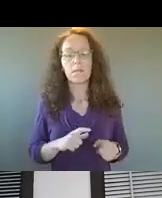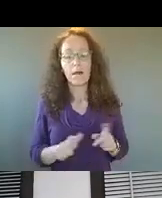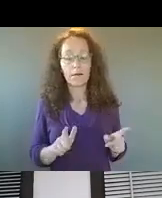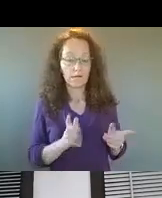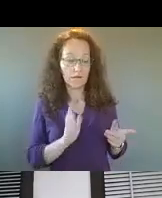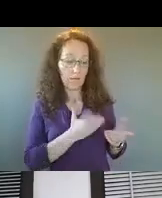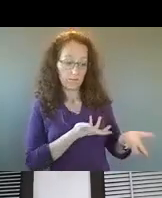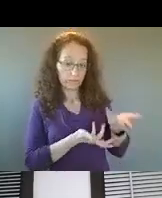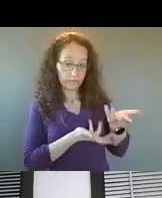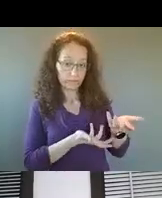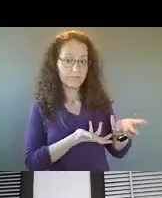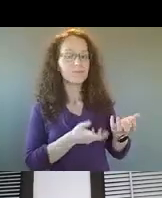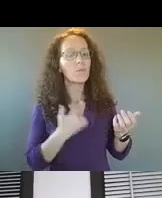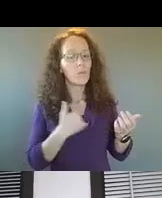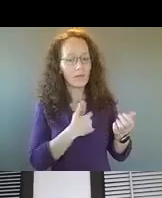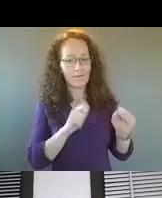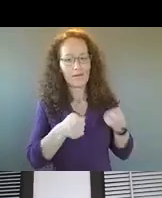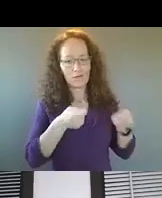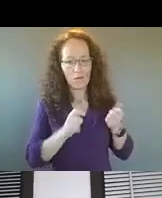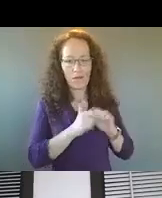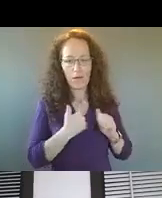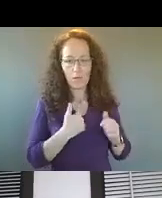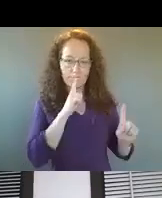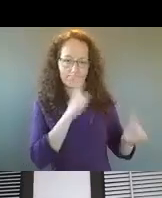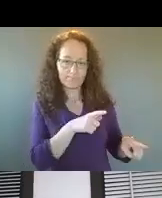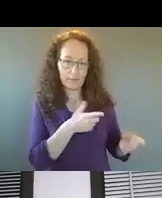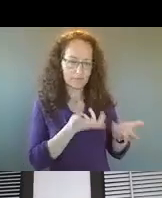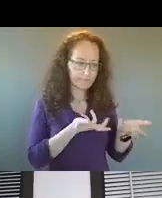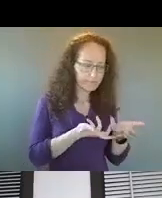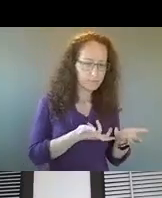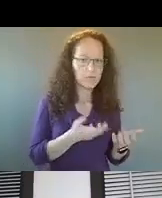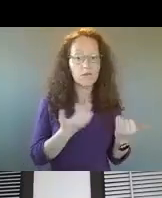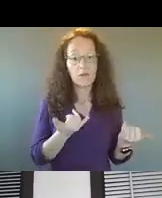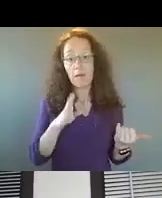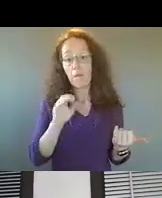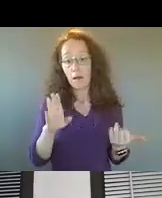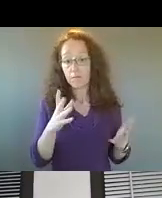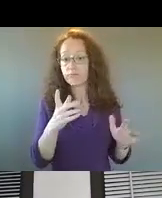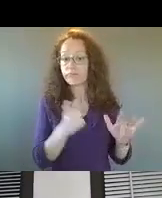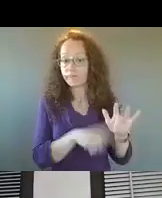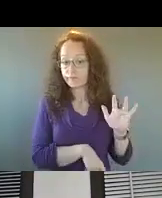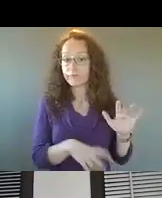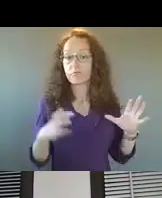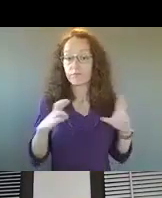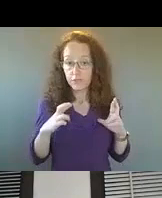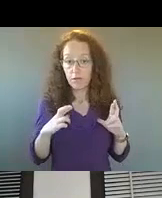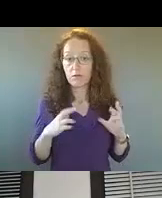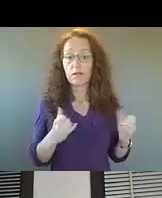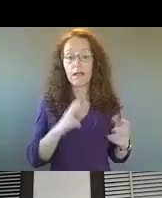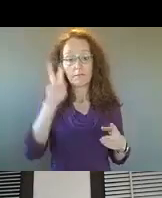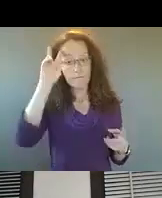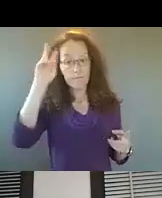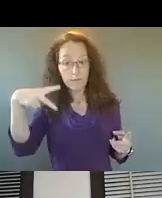with them, we definitely have that control. So, um, now that, uh, Bob Kroll is gone, the, um, the vice president,